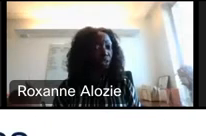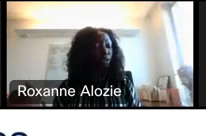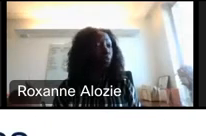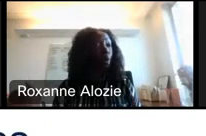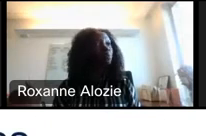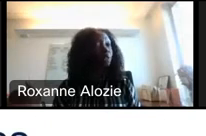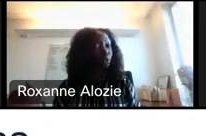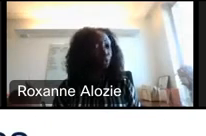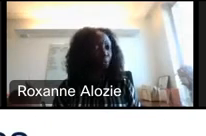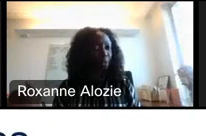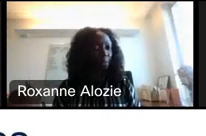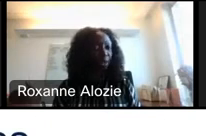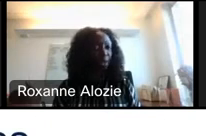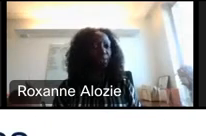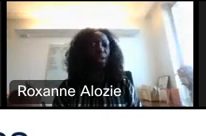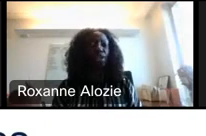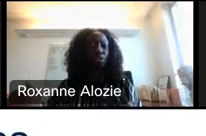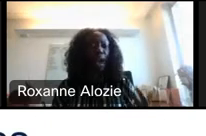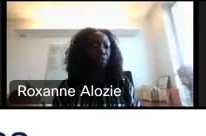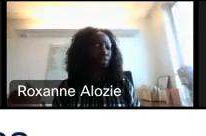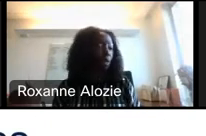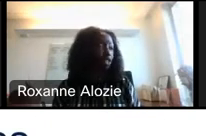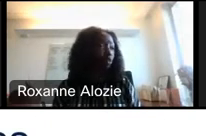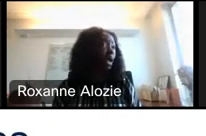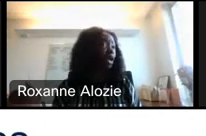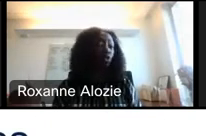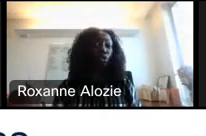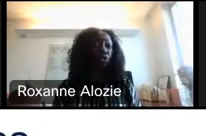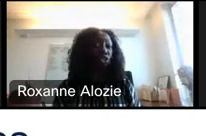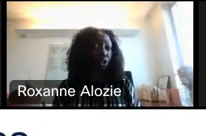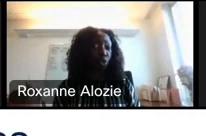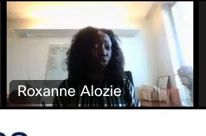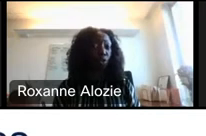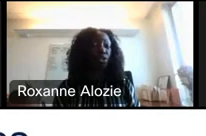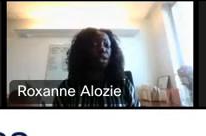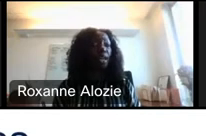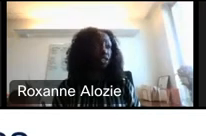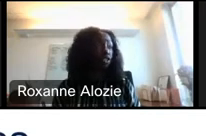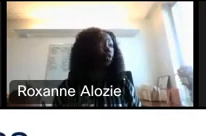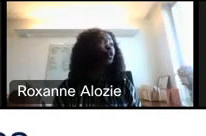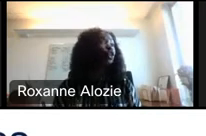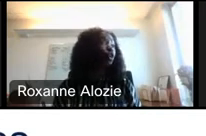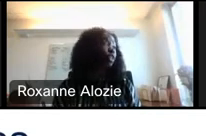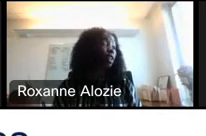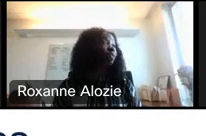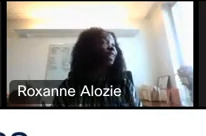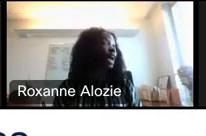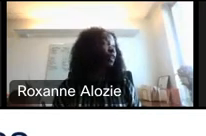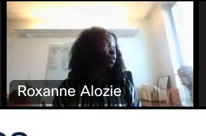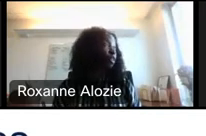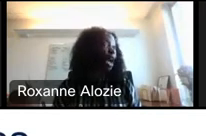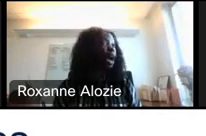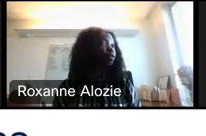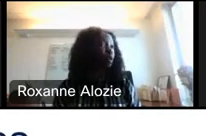trying to serve, why you believe you can be competitive. You have information about, you know, your shareholders, just so that we know that they are